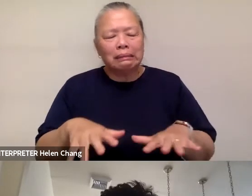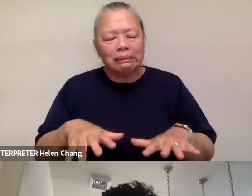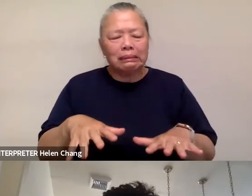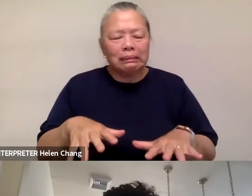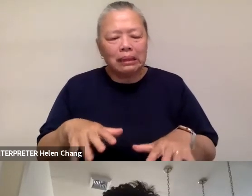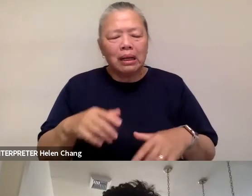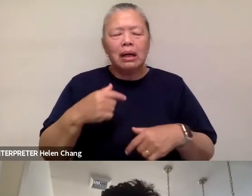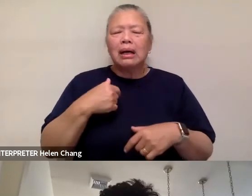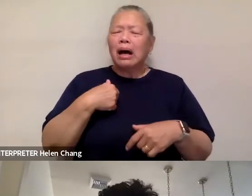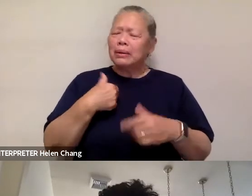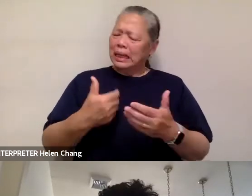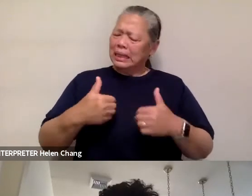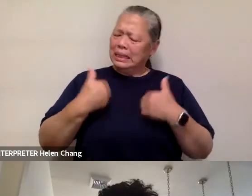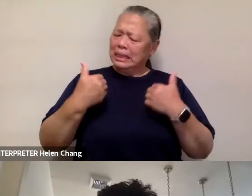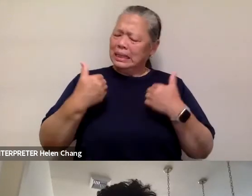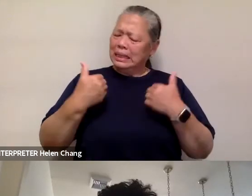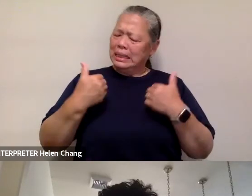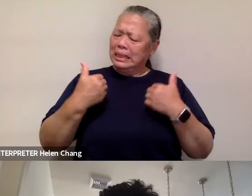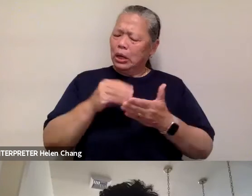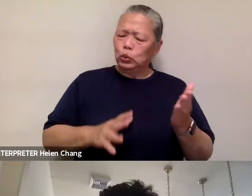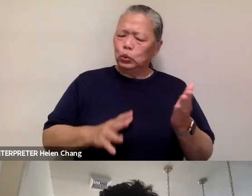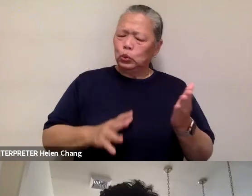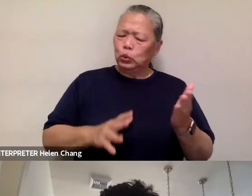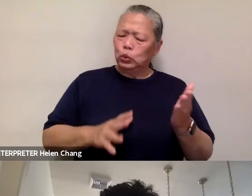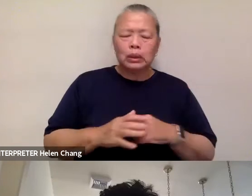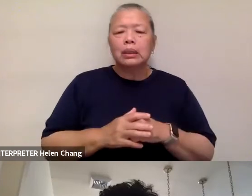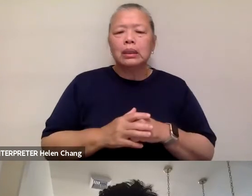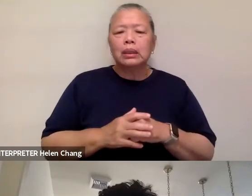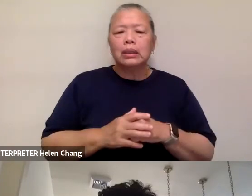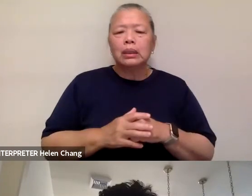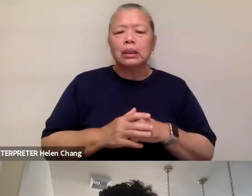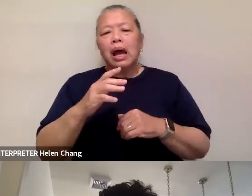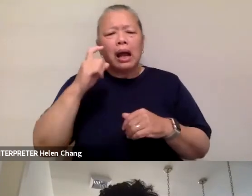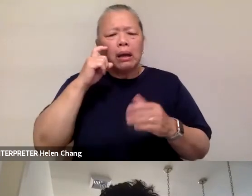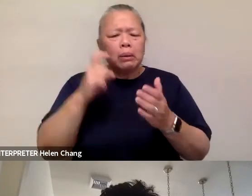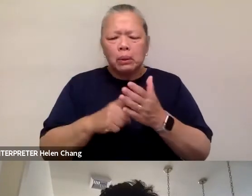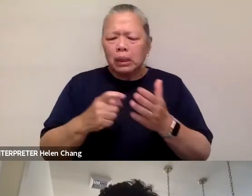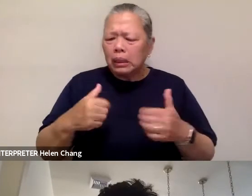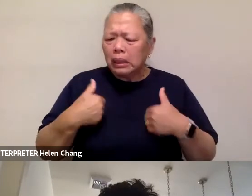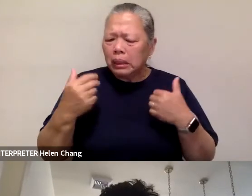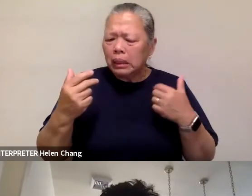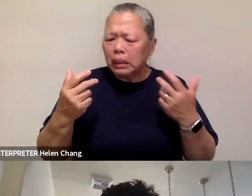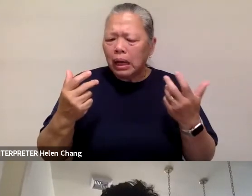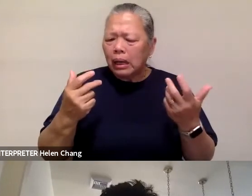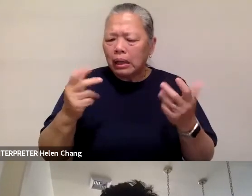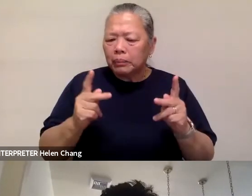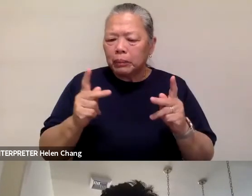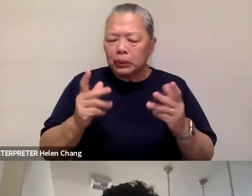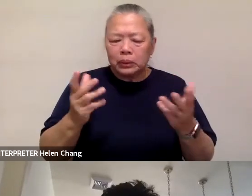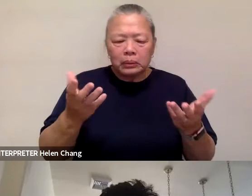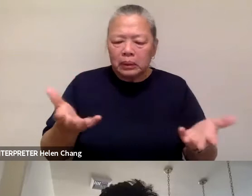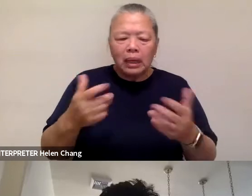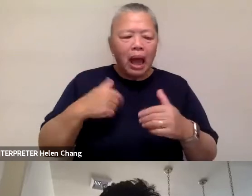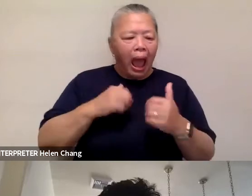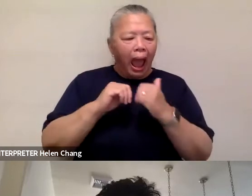student with a light patient on the sidewalk. And how do you resuscitate a town? And that town today turns